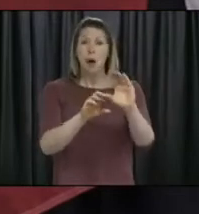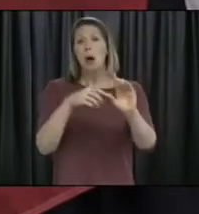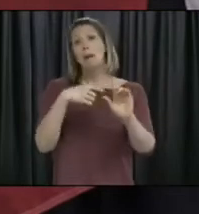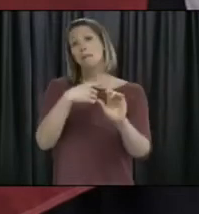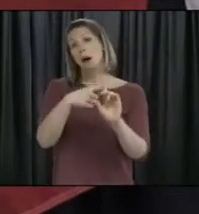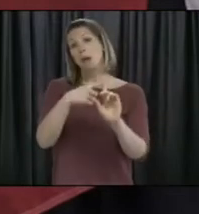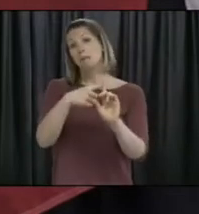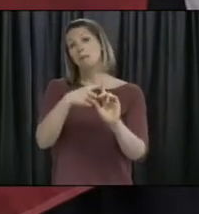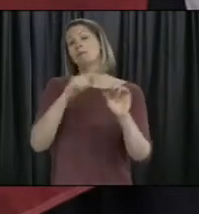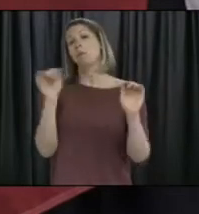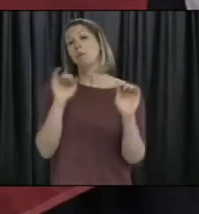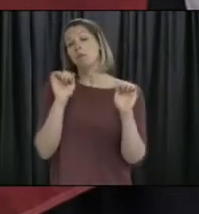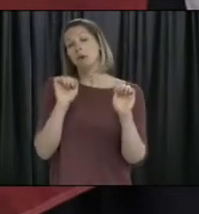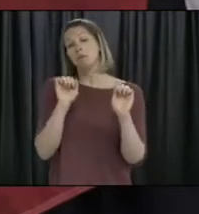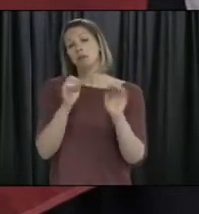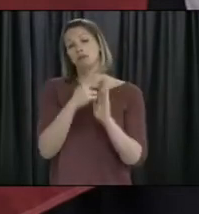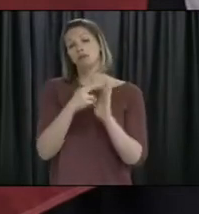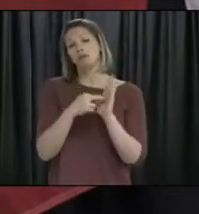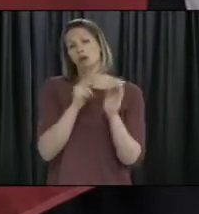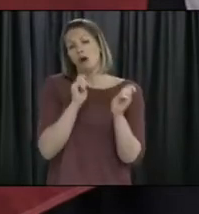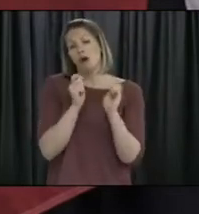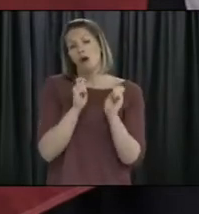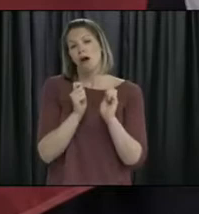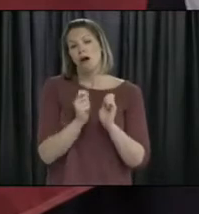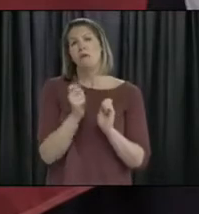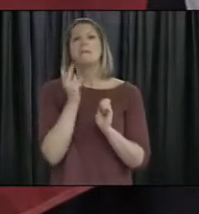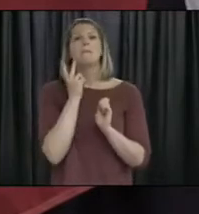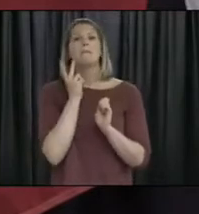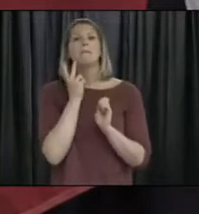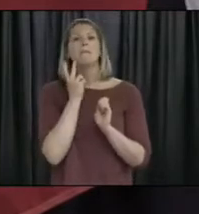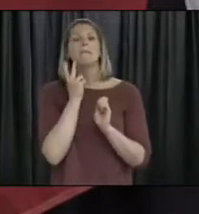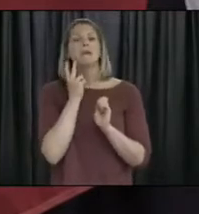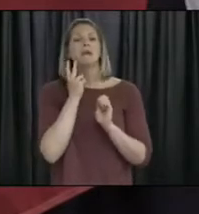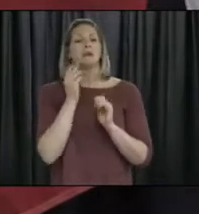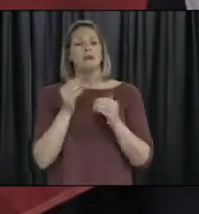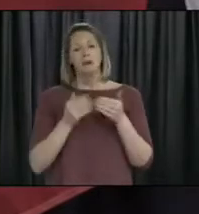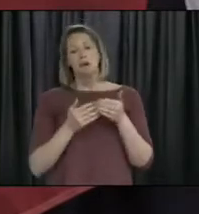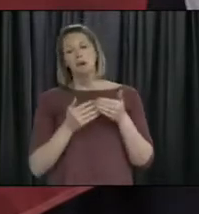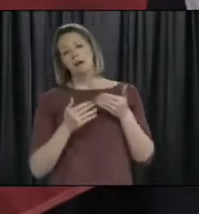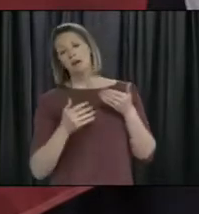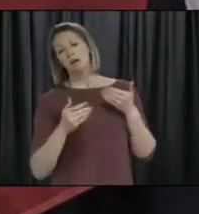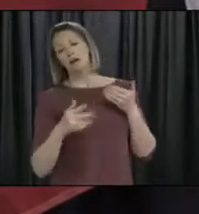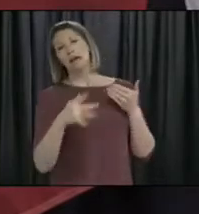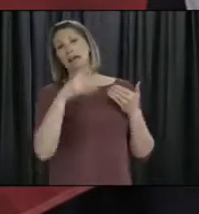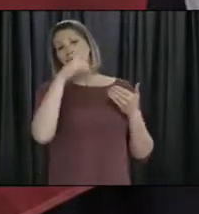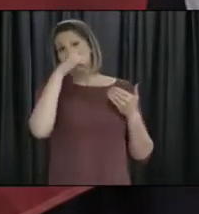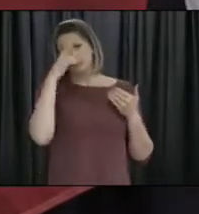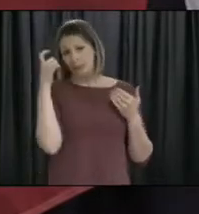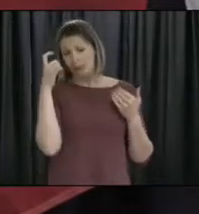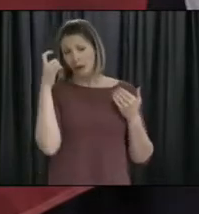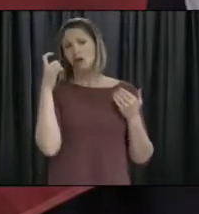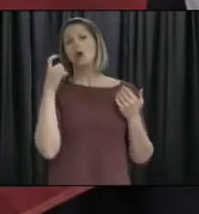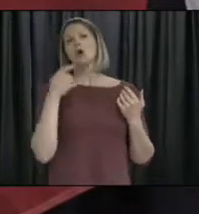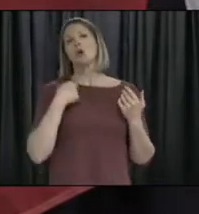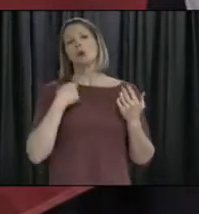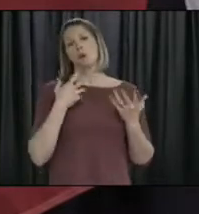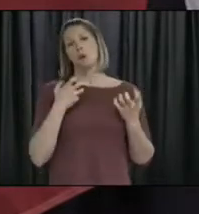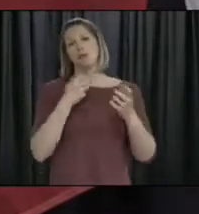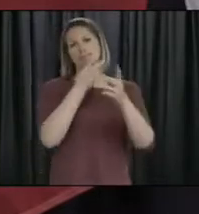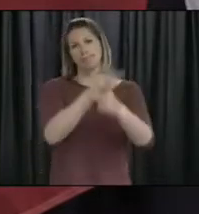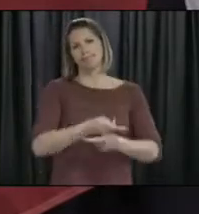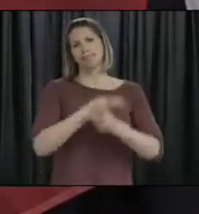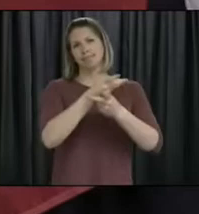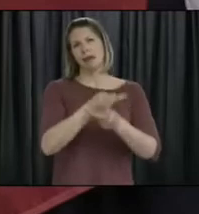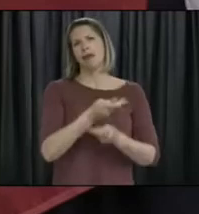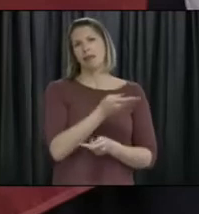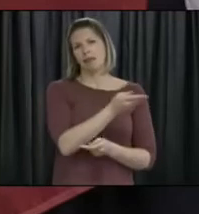something that we would need to look at. But what we want to do this summer is to make sure that they get through this particular summer as strong